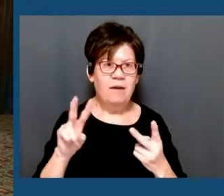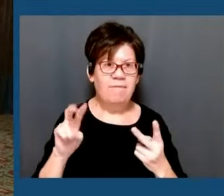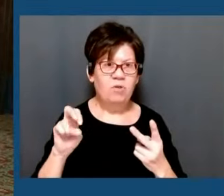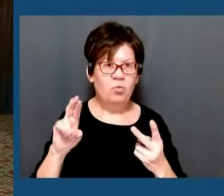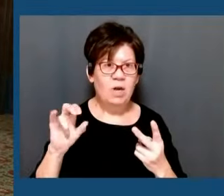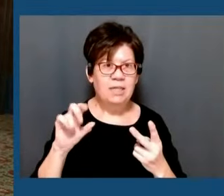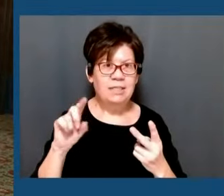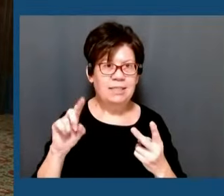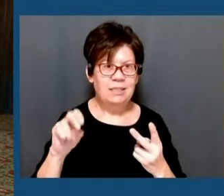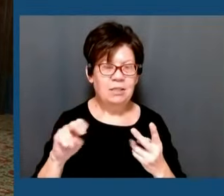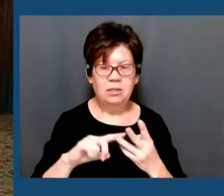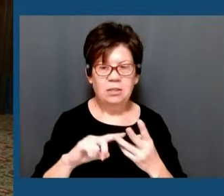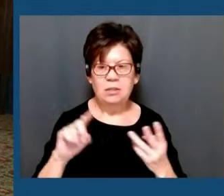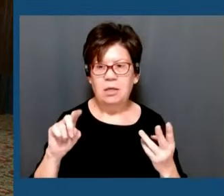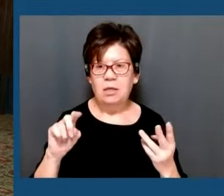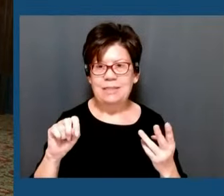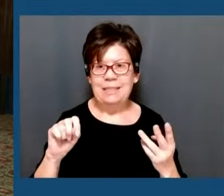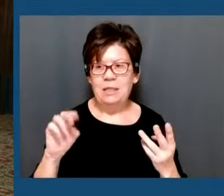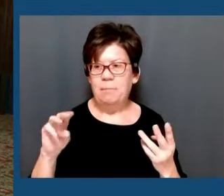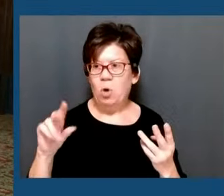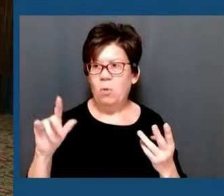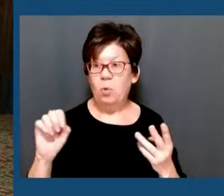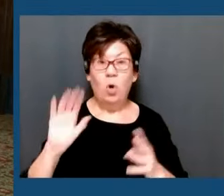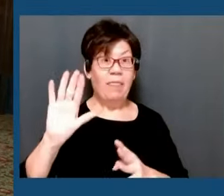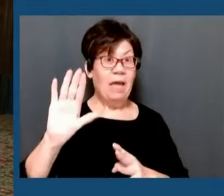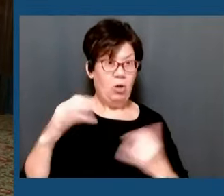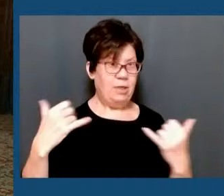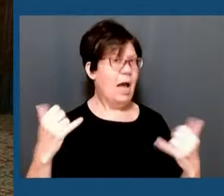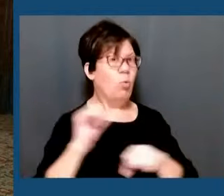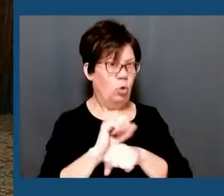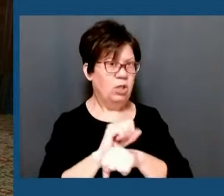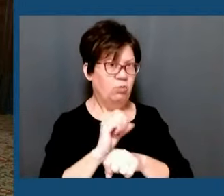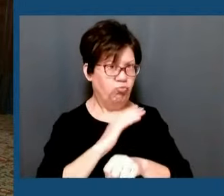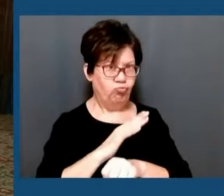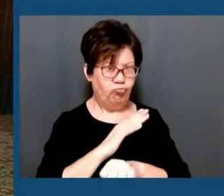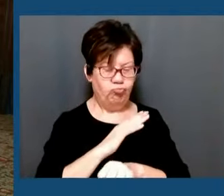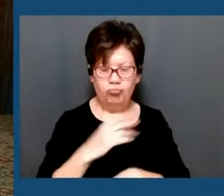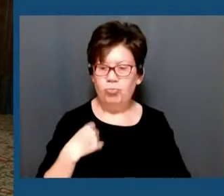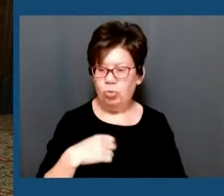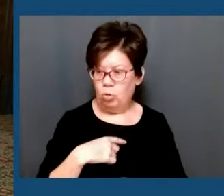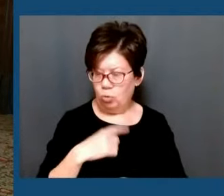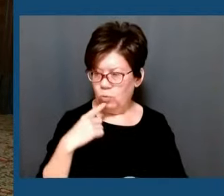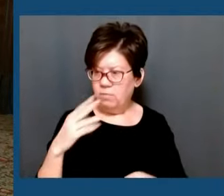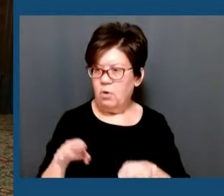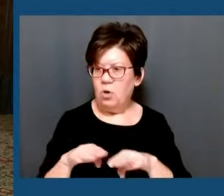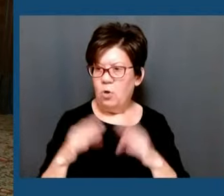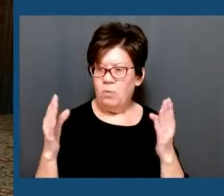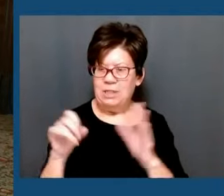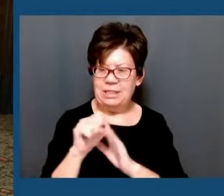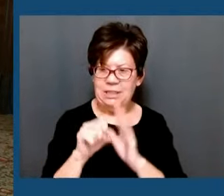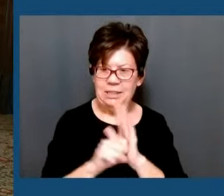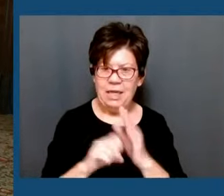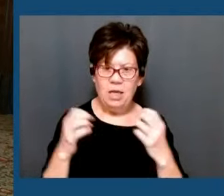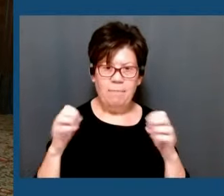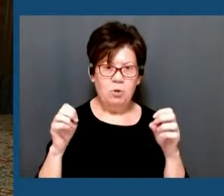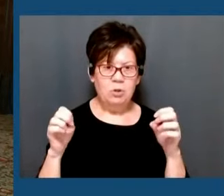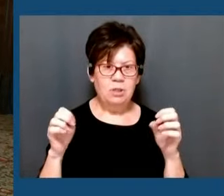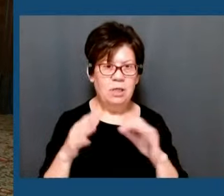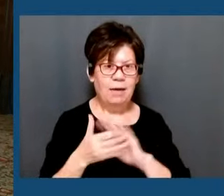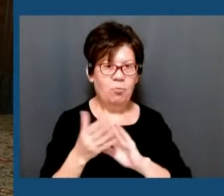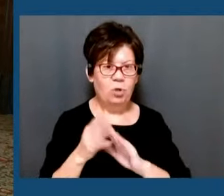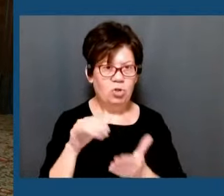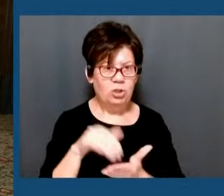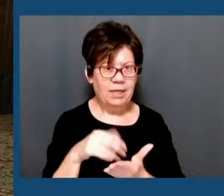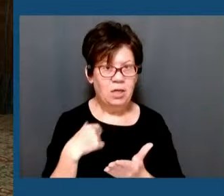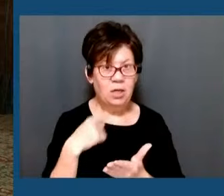clear now and back up and working. And we have opened the state's Emergency Operations Center. We're at a level